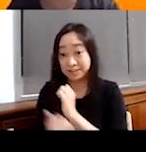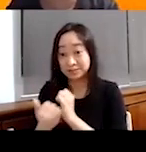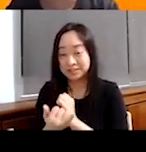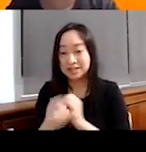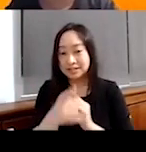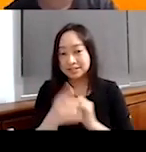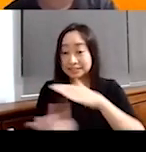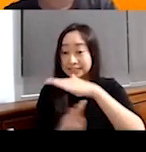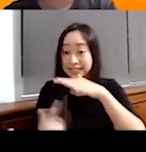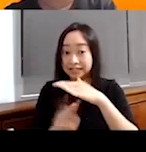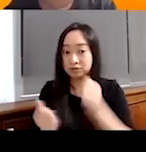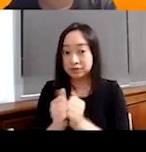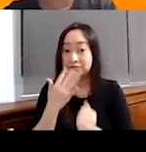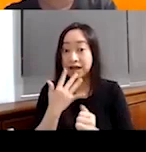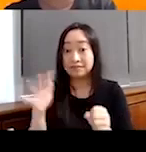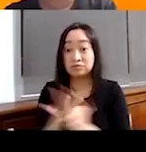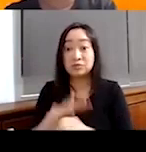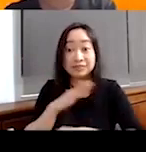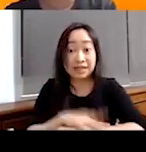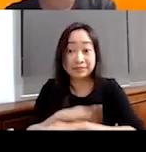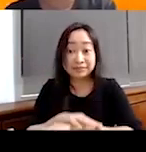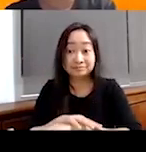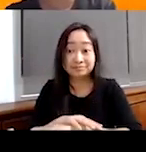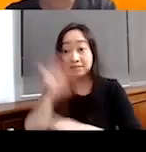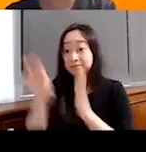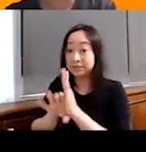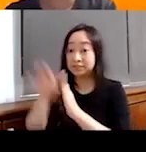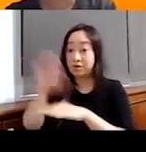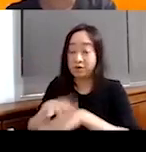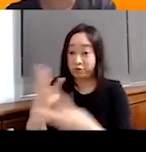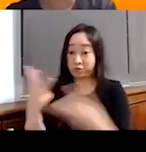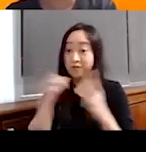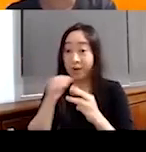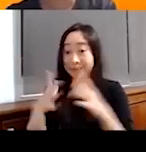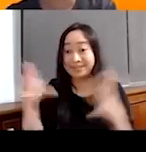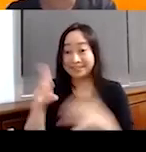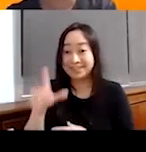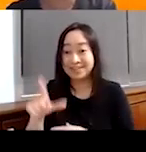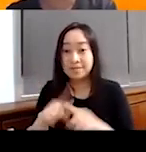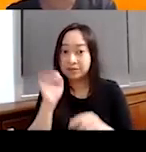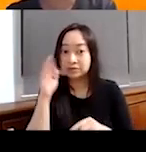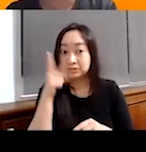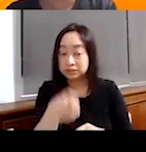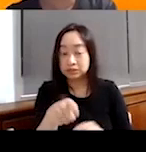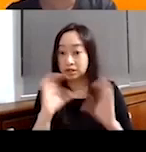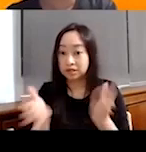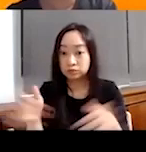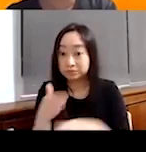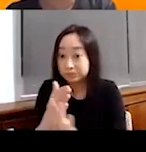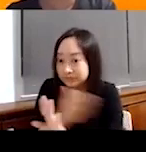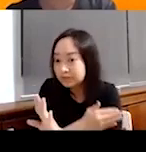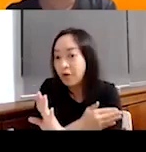kindergarten with a colorful table, pictures on the wall, not a big deal. But if you were to see these classrooms beforehand,